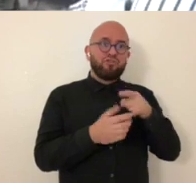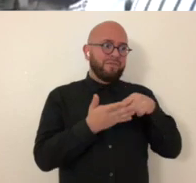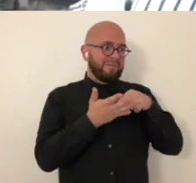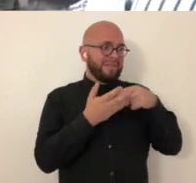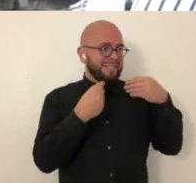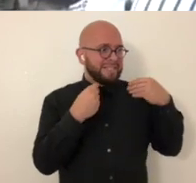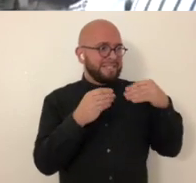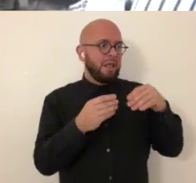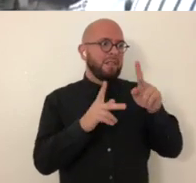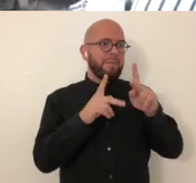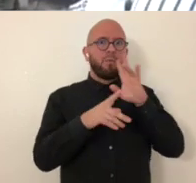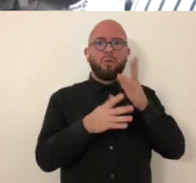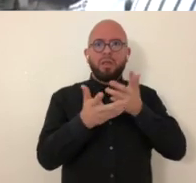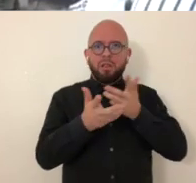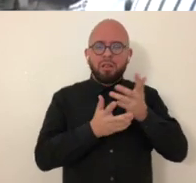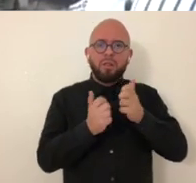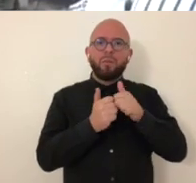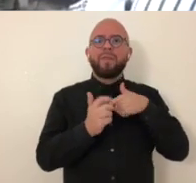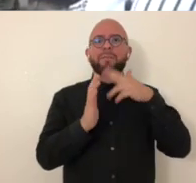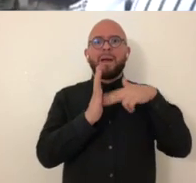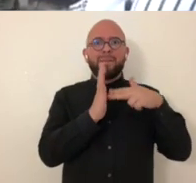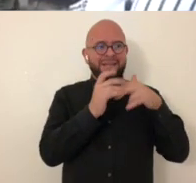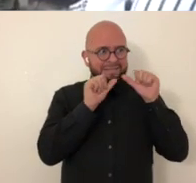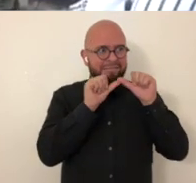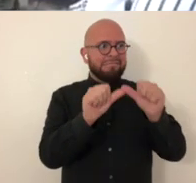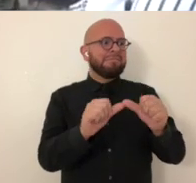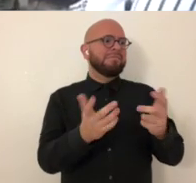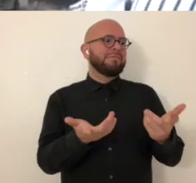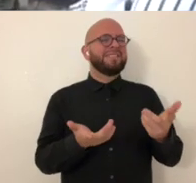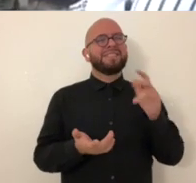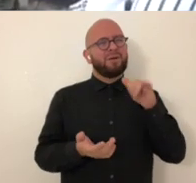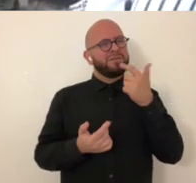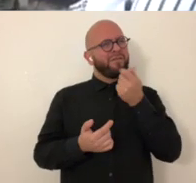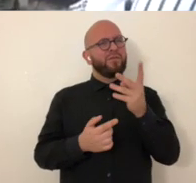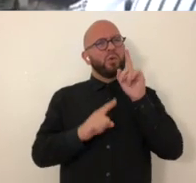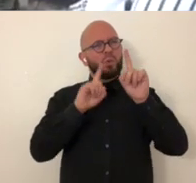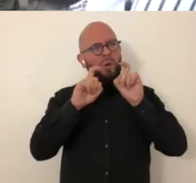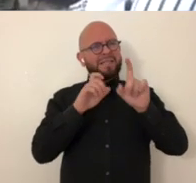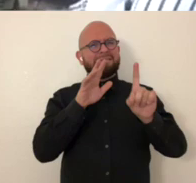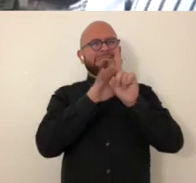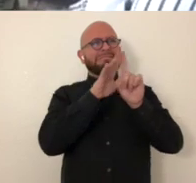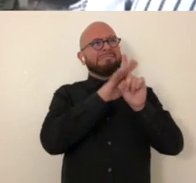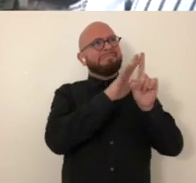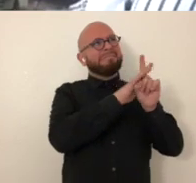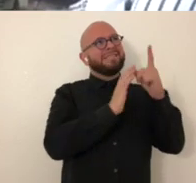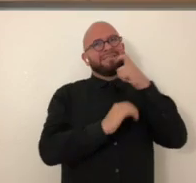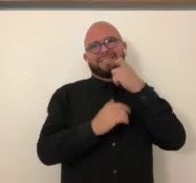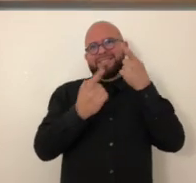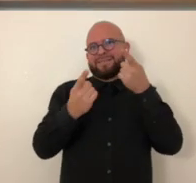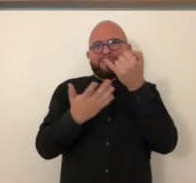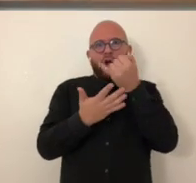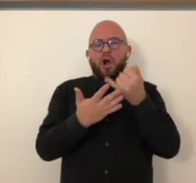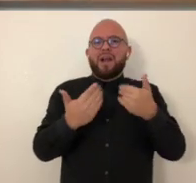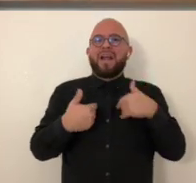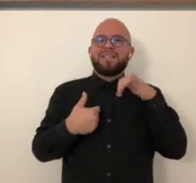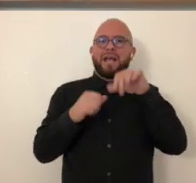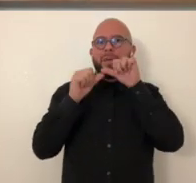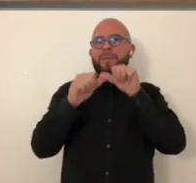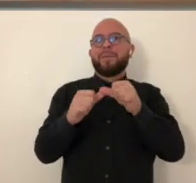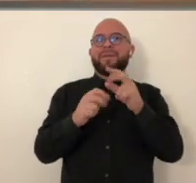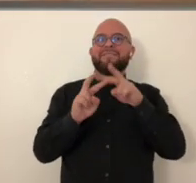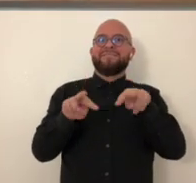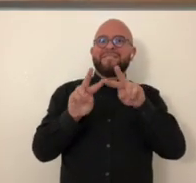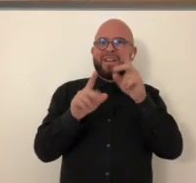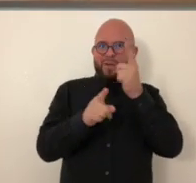is this app going to be available forever how do i guarantee with a sale that people can continually interact with the painting yeah those were those were unique